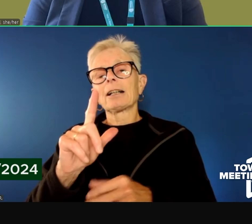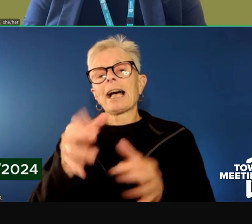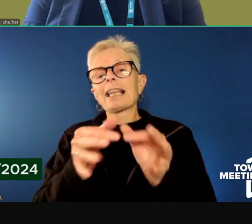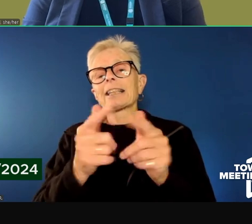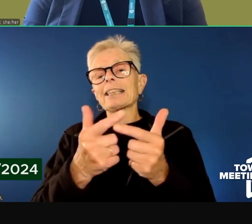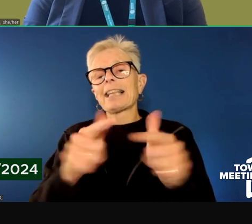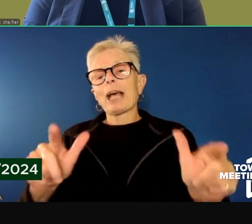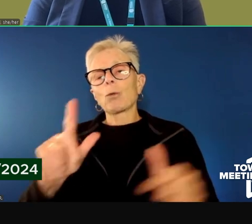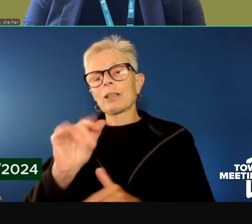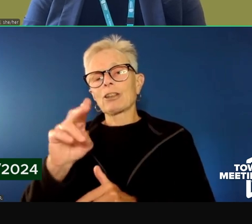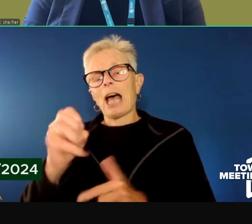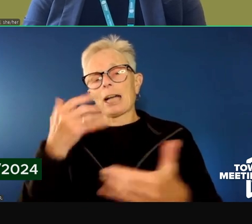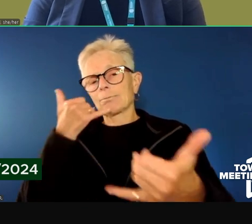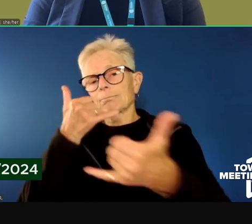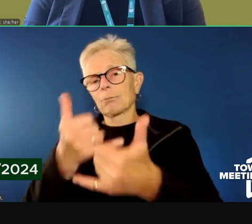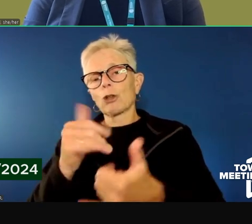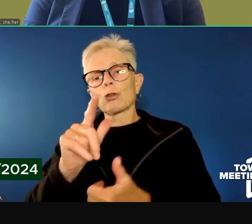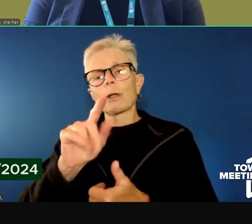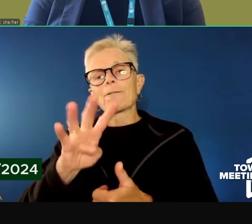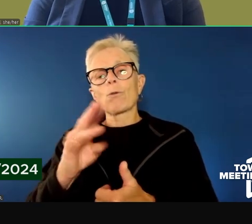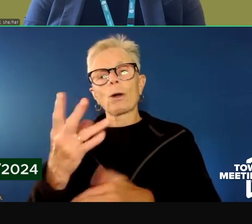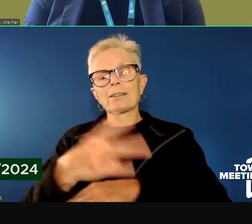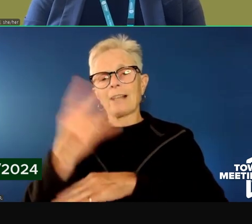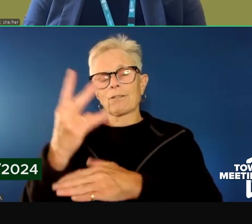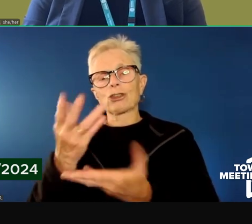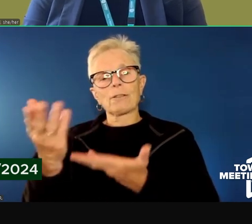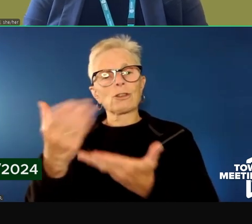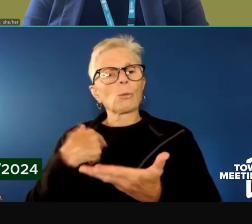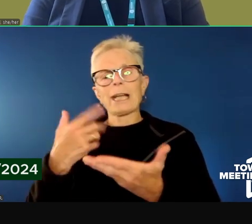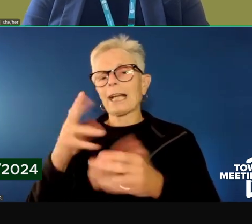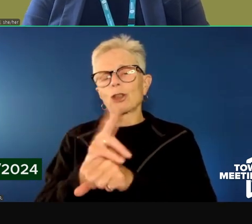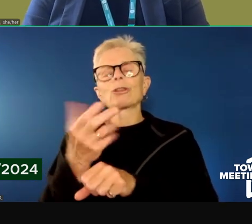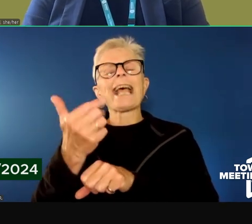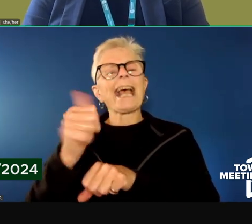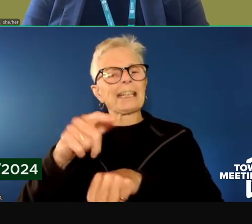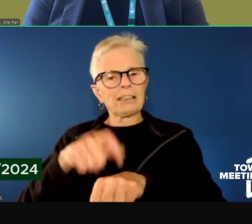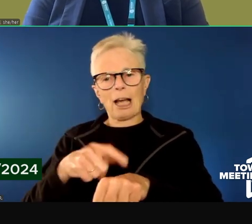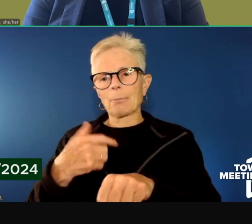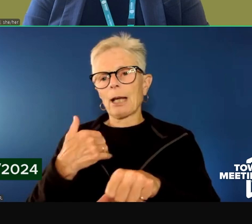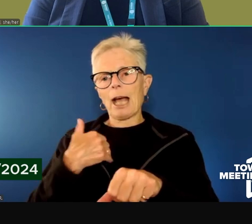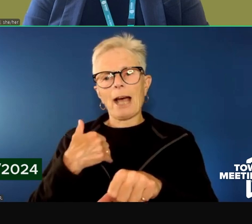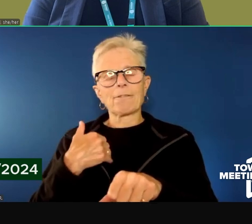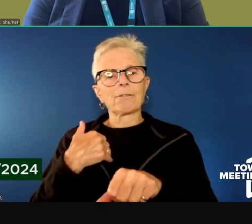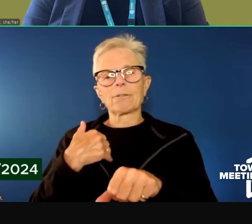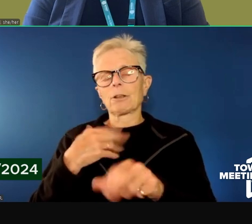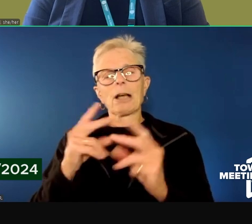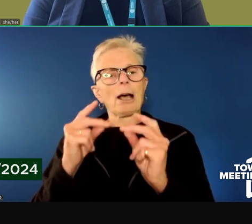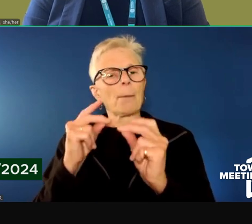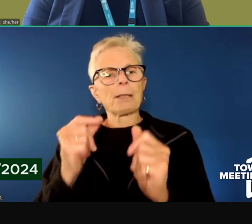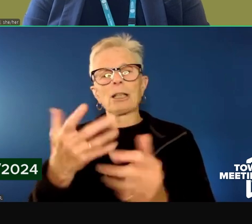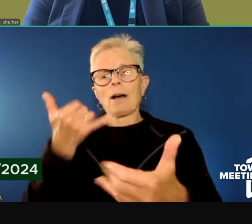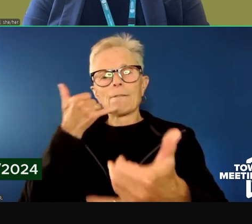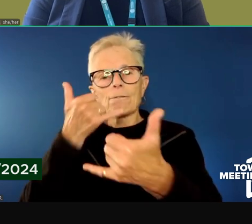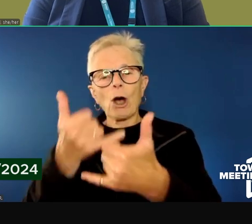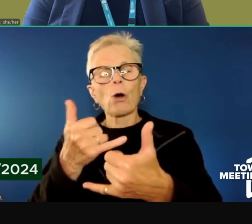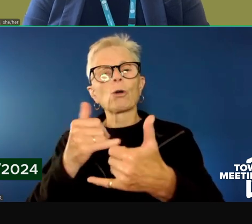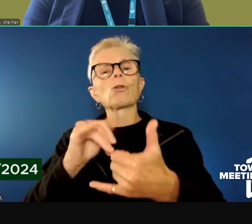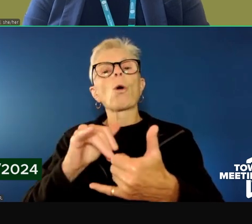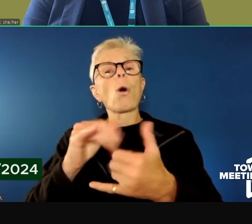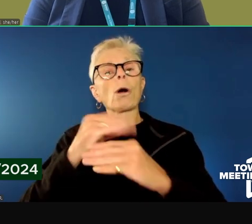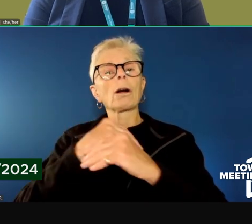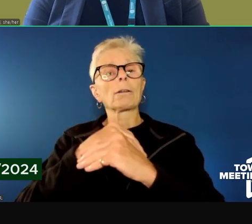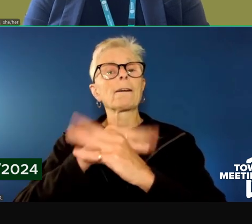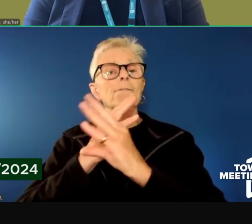is a 24 seven service so we can access it anytime as needed and have immediate phone or video interpretation.